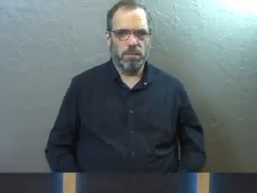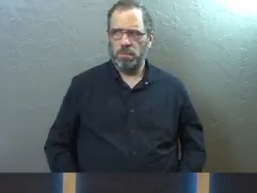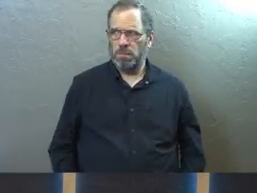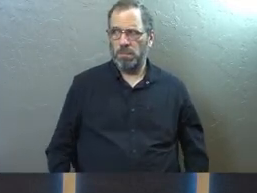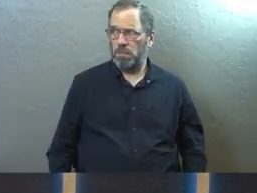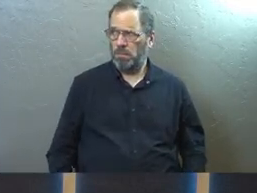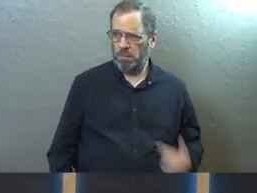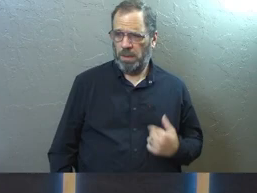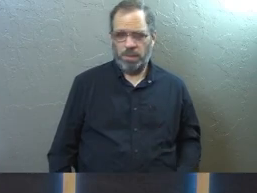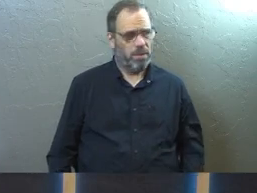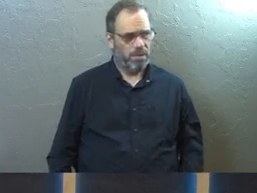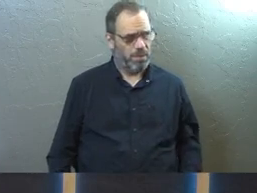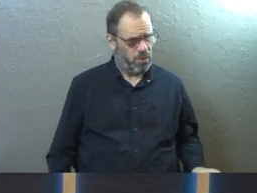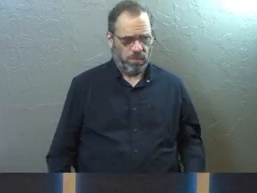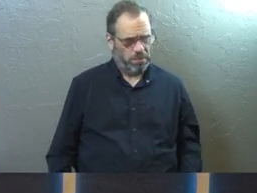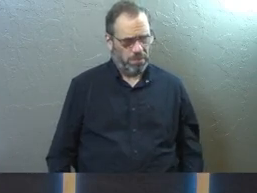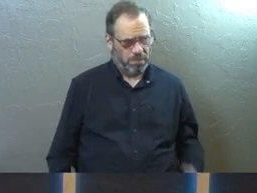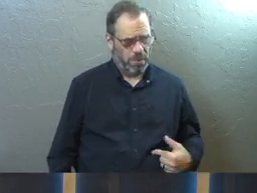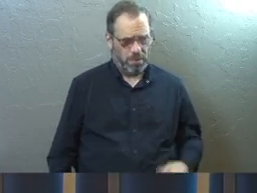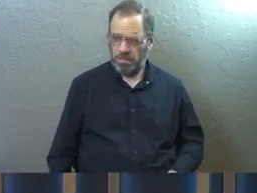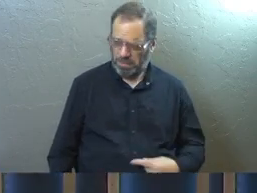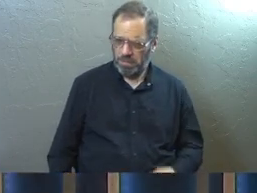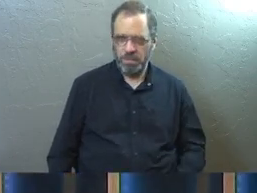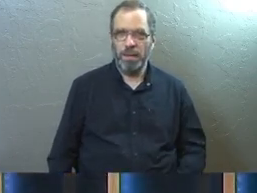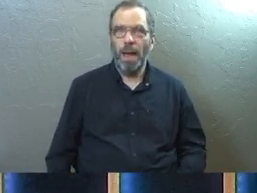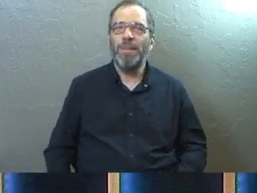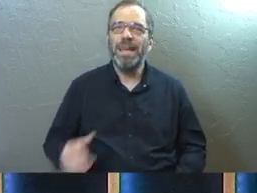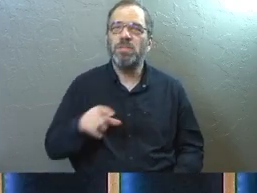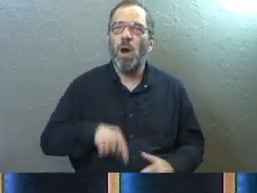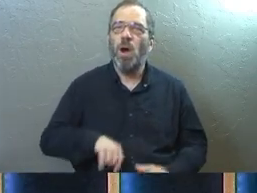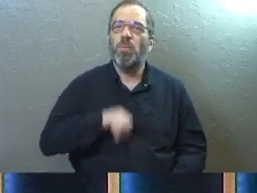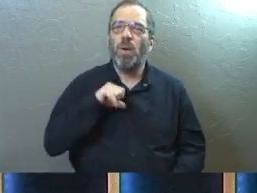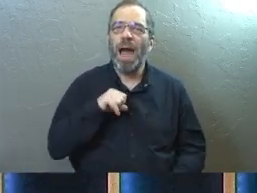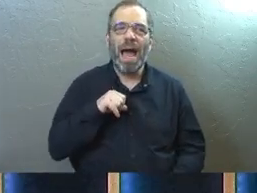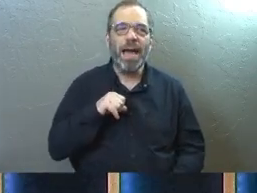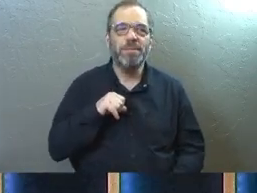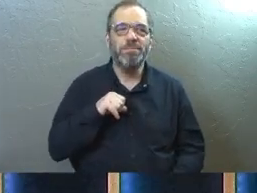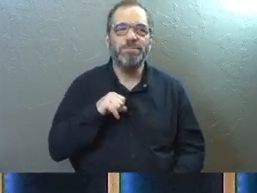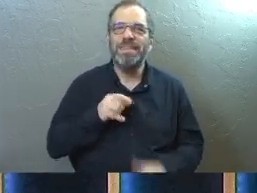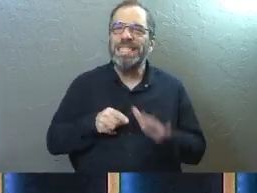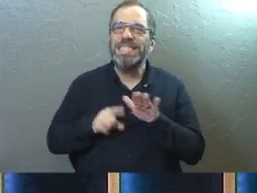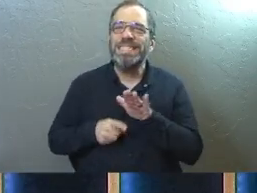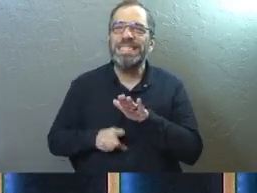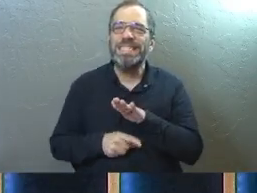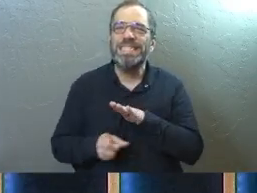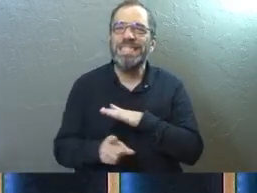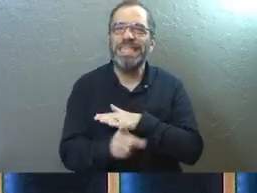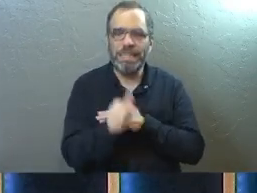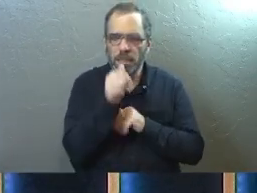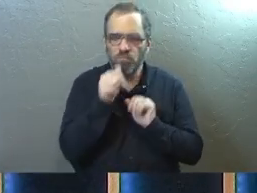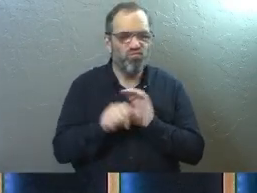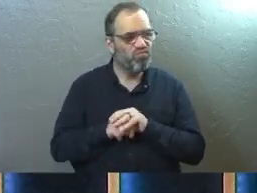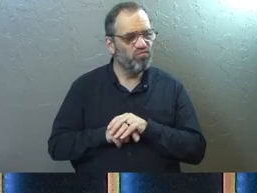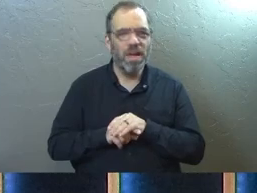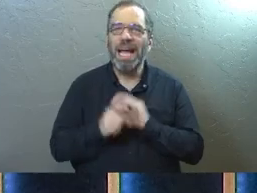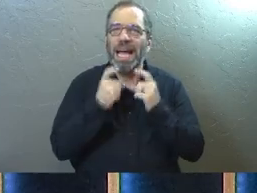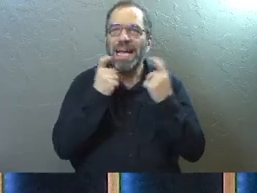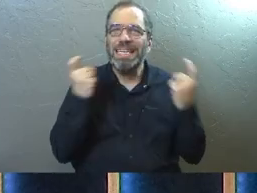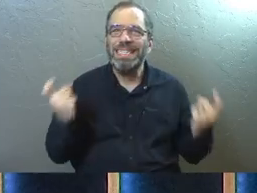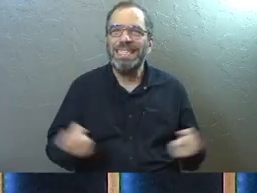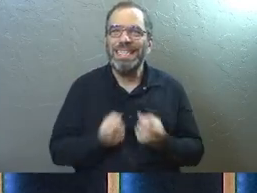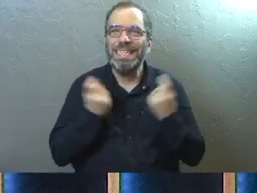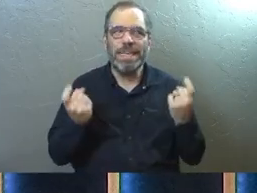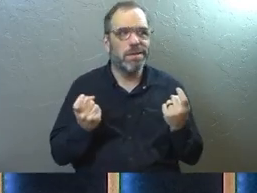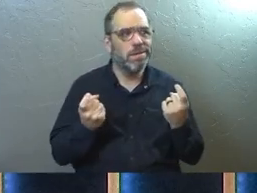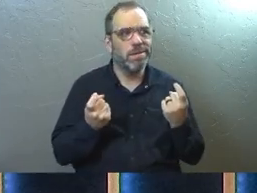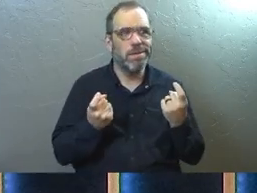Because pride is sneaky. Pride is the kind of thing in our life, the kind of sin in our life, the